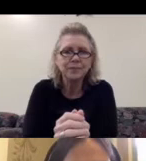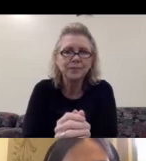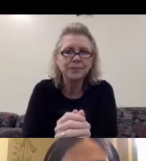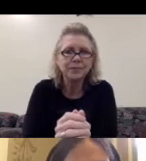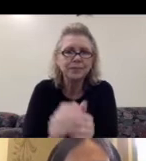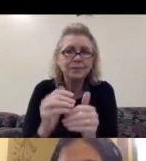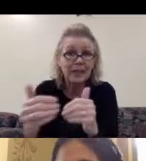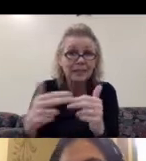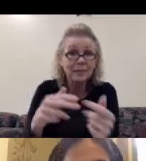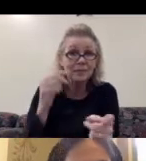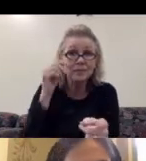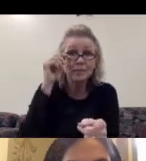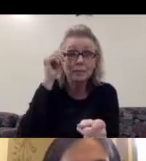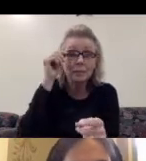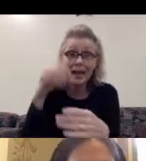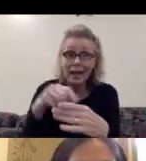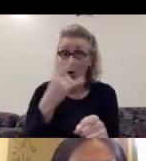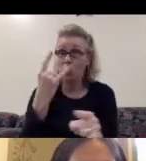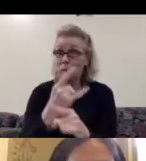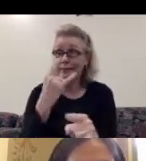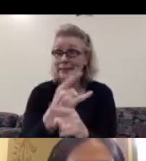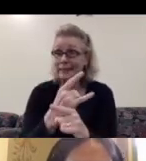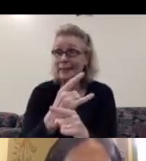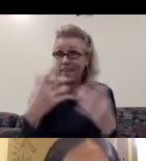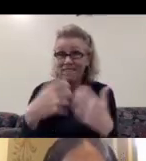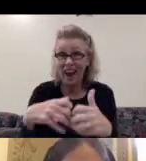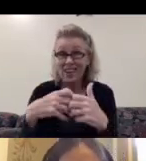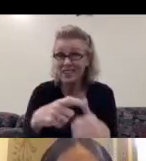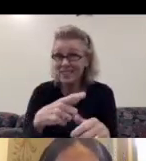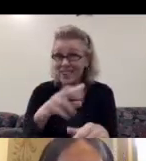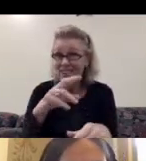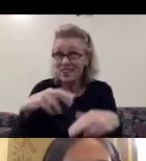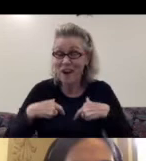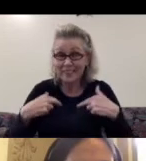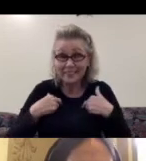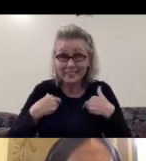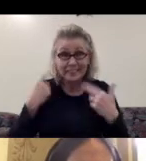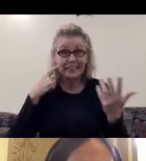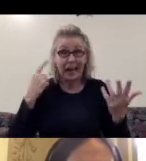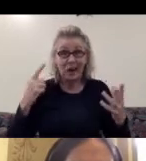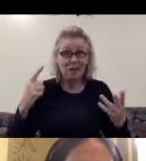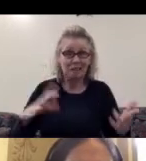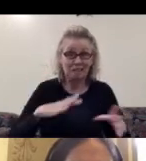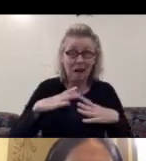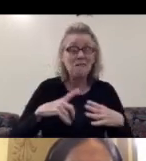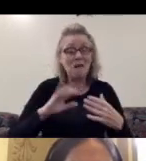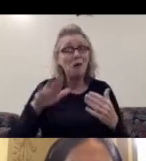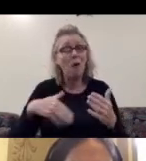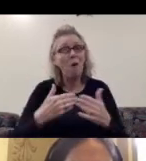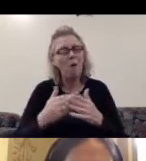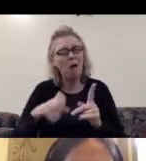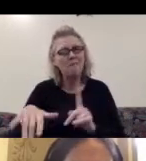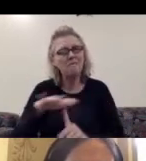A residency in a whiskey factory sound as fancy and as it actually was. The whole environment was quite an